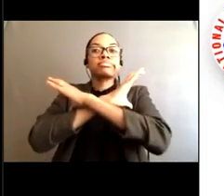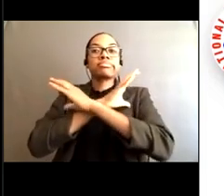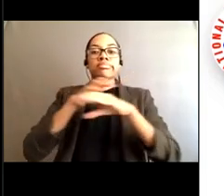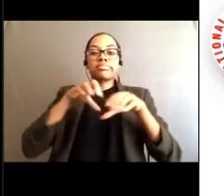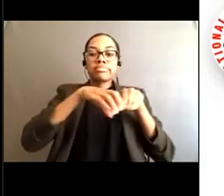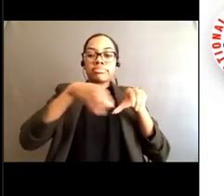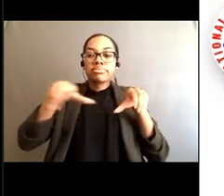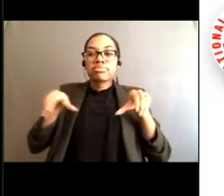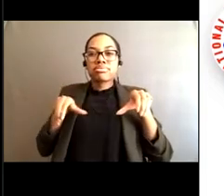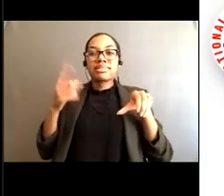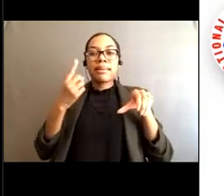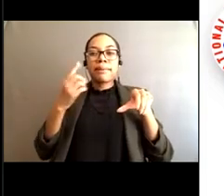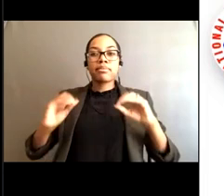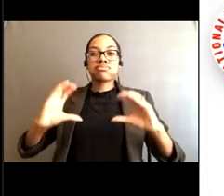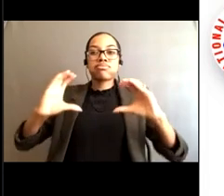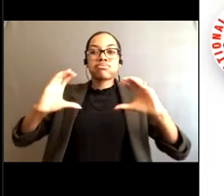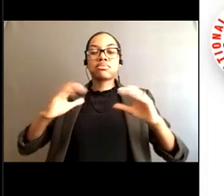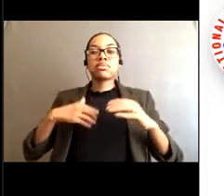If we go to the next slide